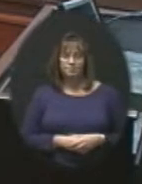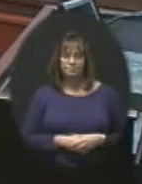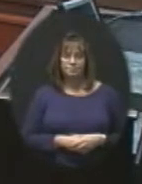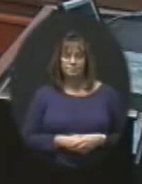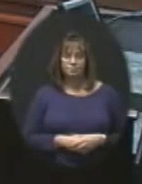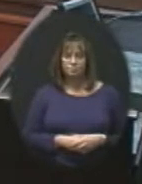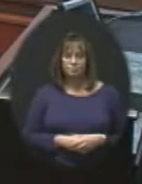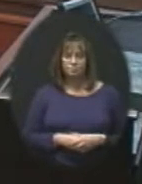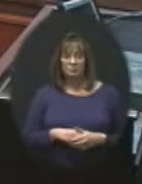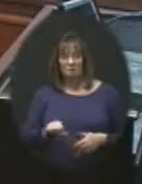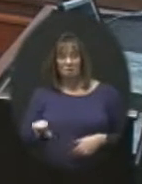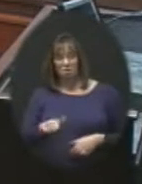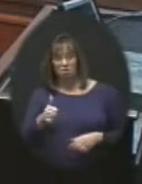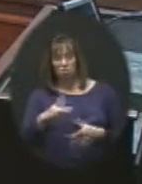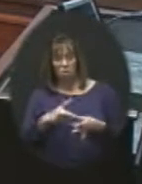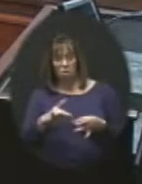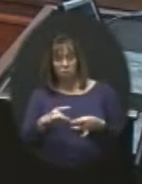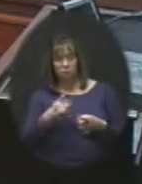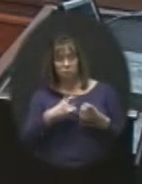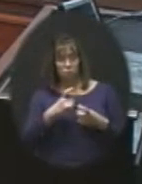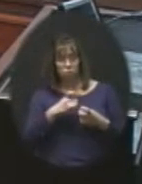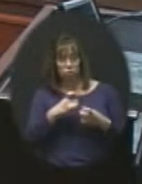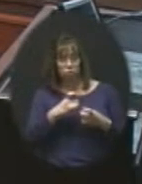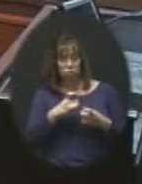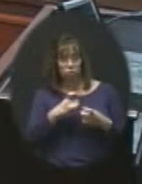Any other comments, questions?